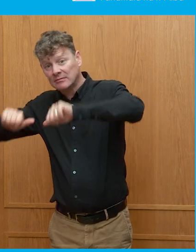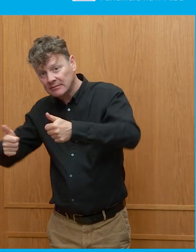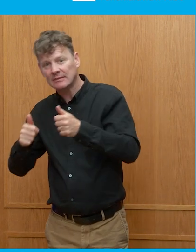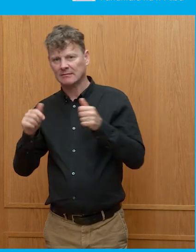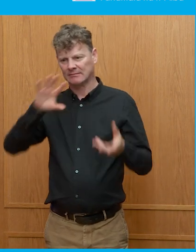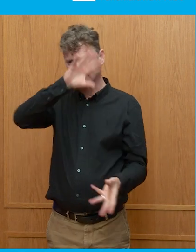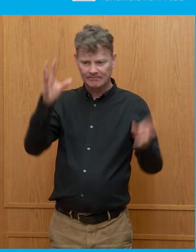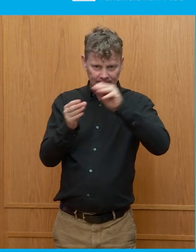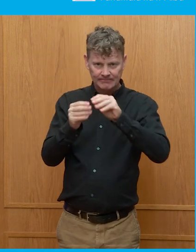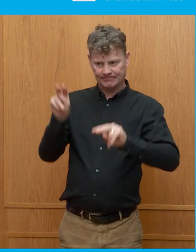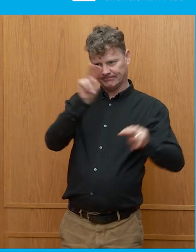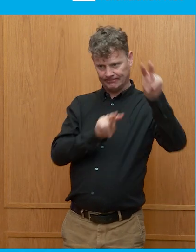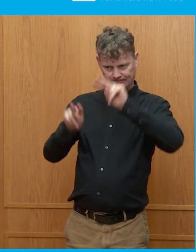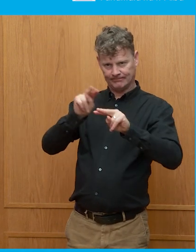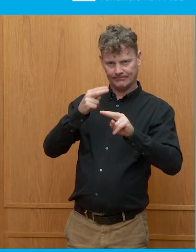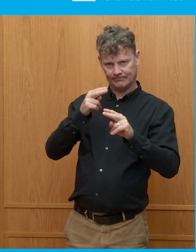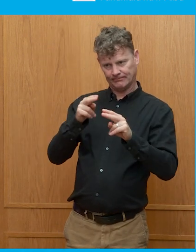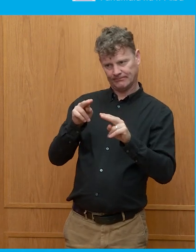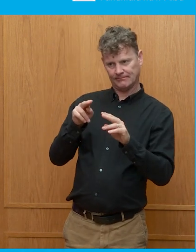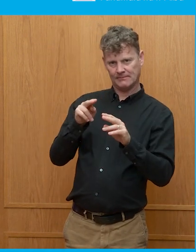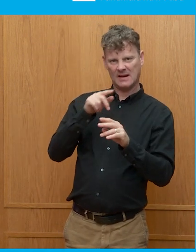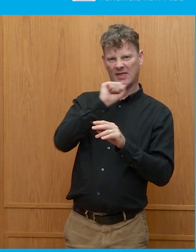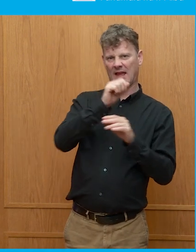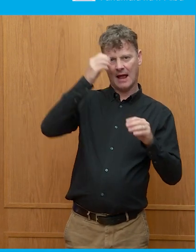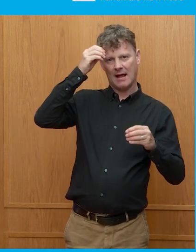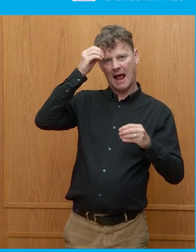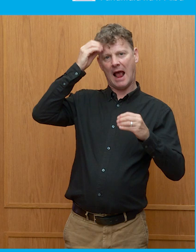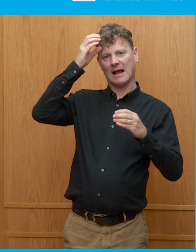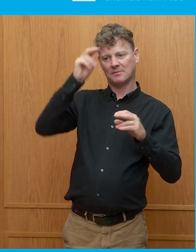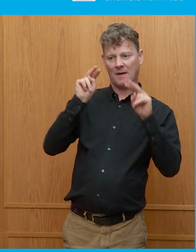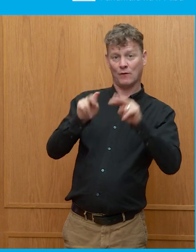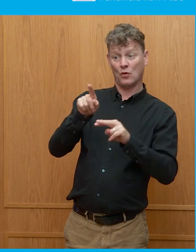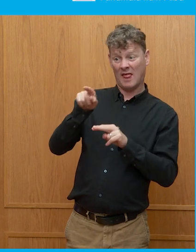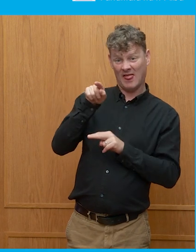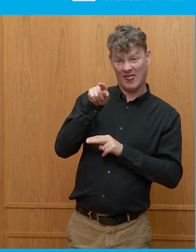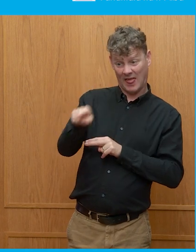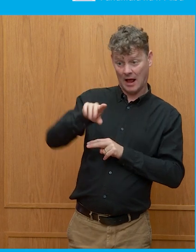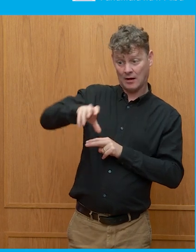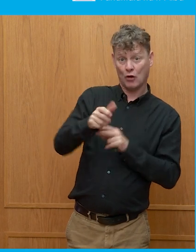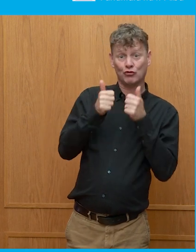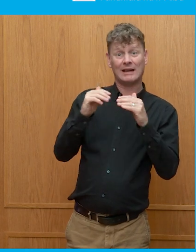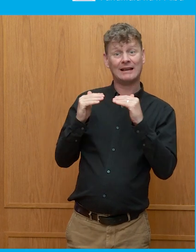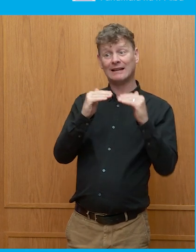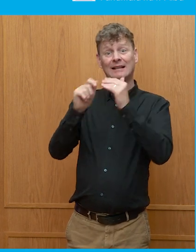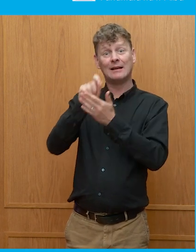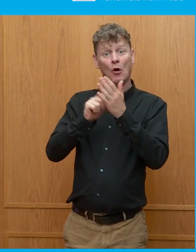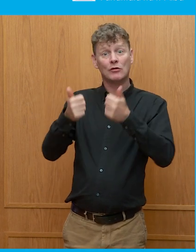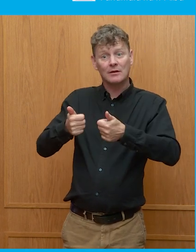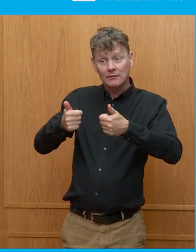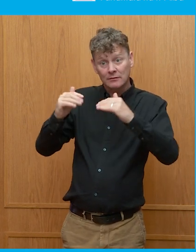how democratic this country is, right? And if you look at the